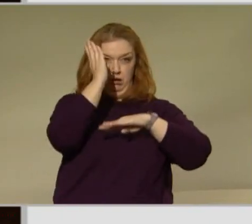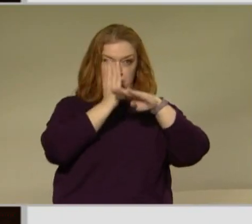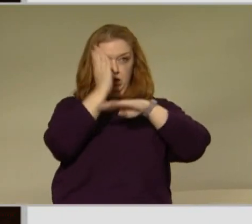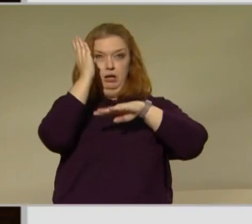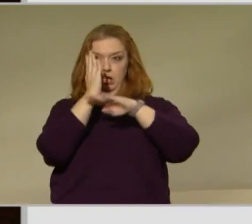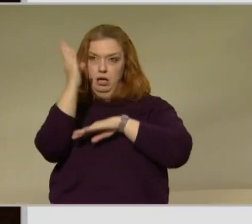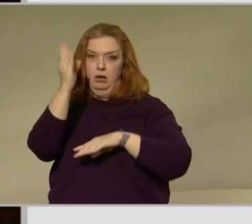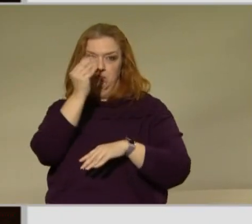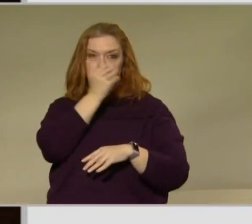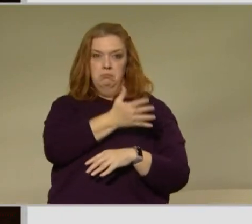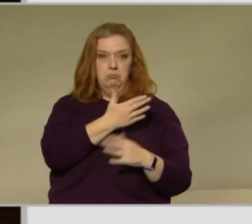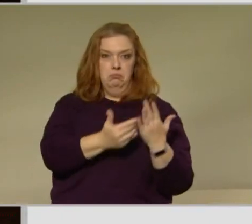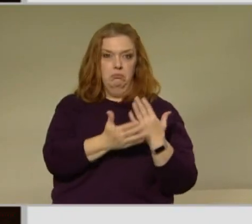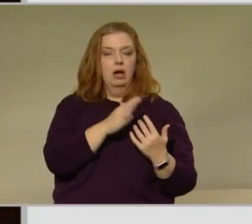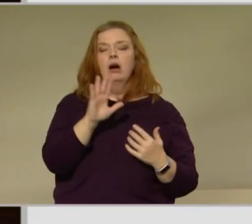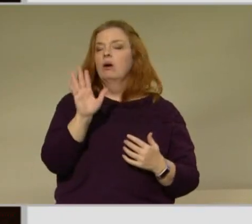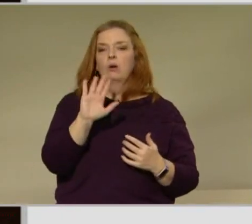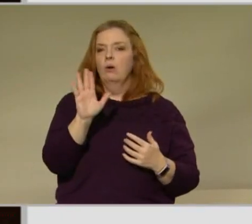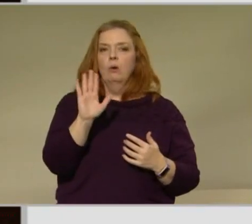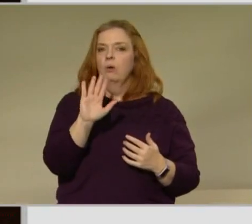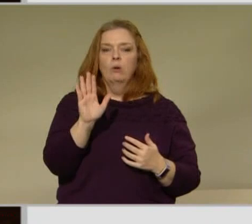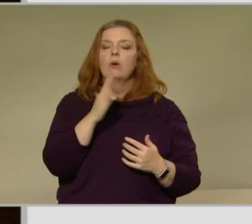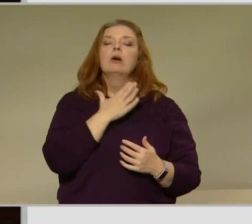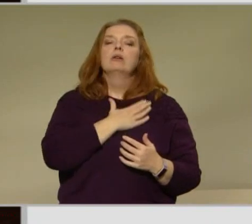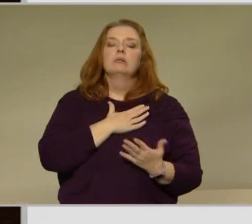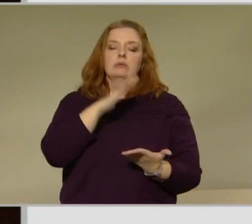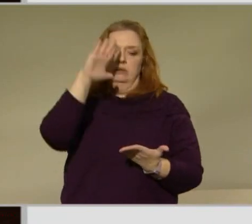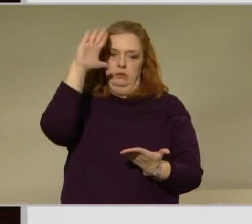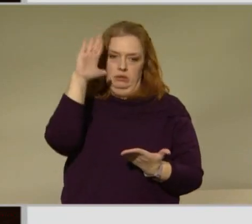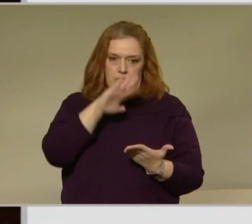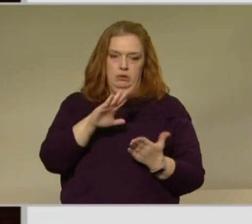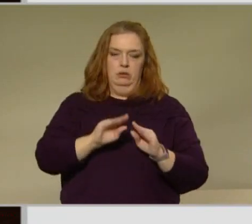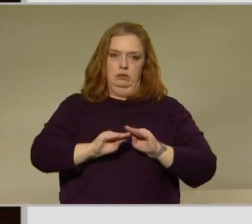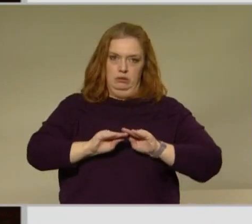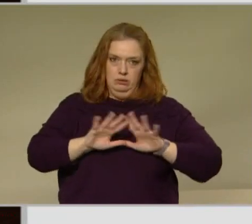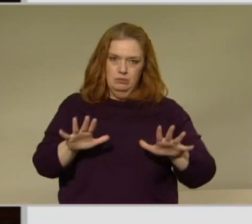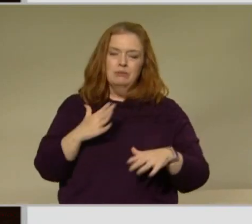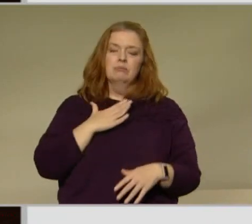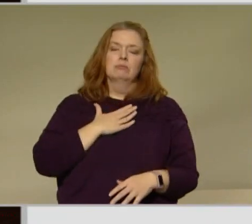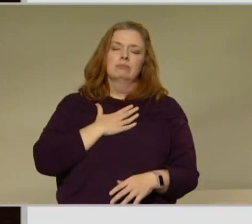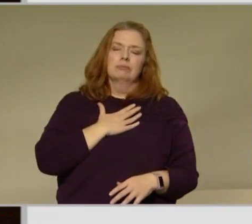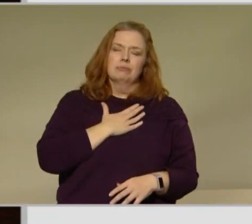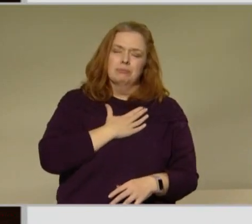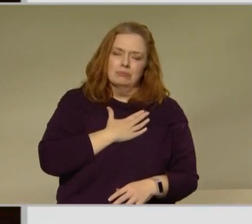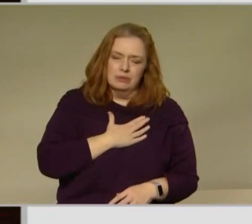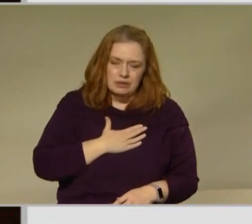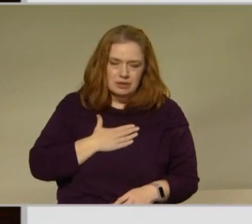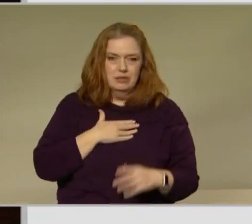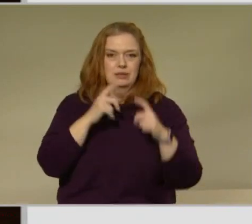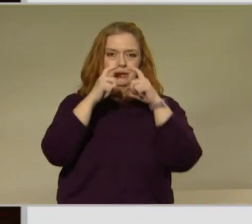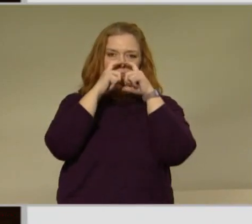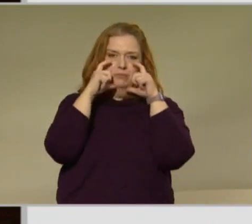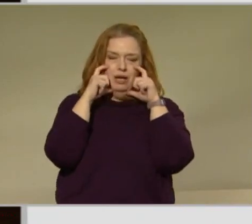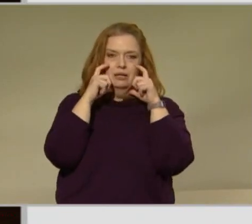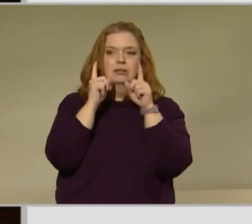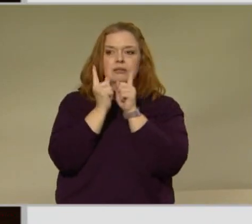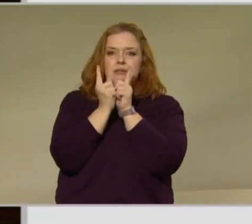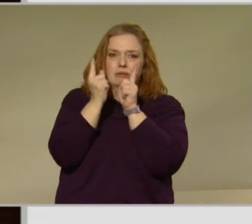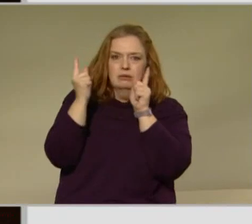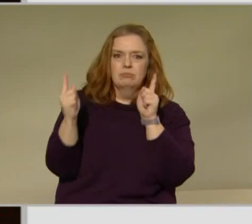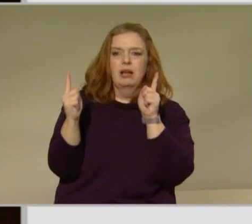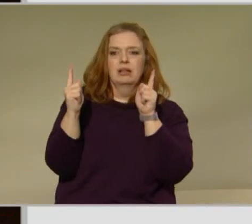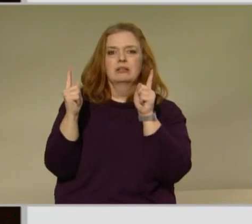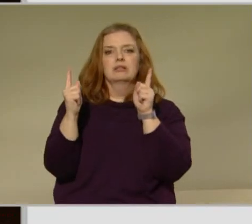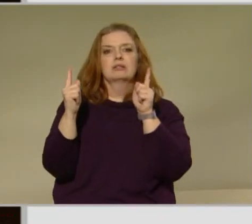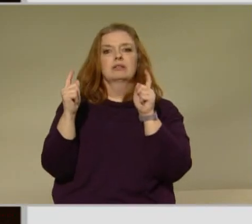everyone else who's spoken today in urging you to please help others wear a mask stay apart from others try to avoid large gatherings